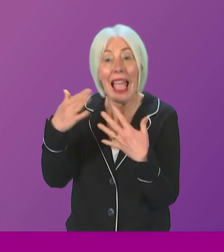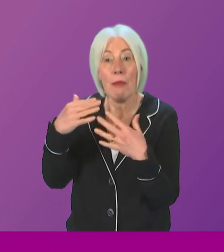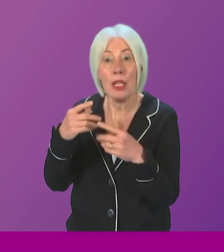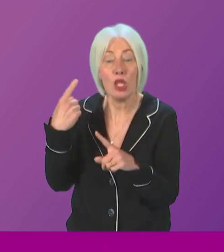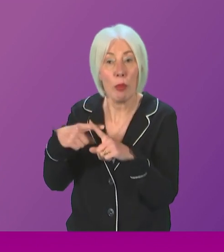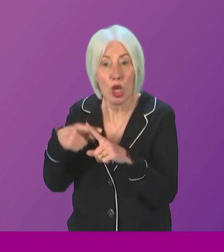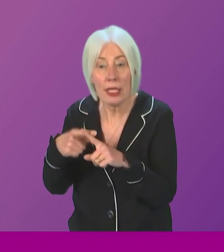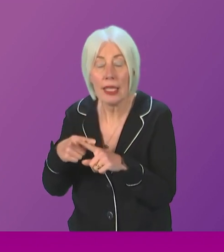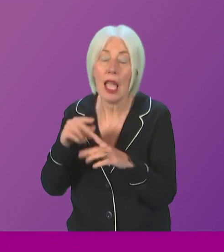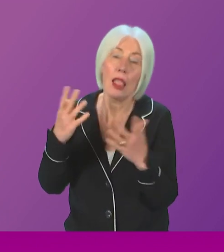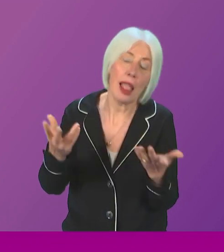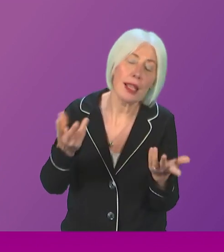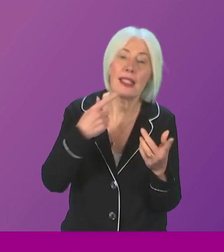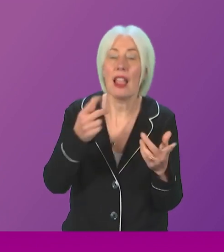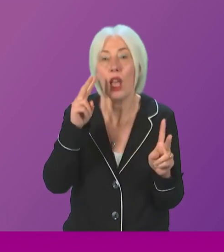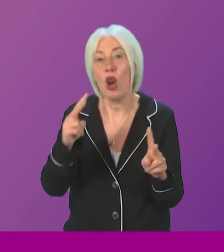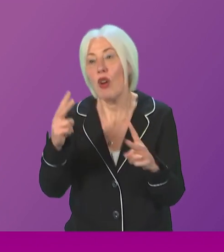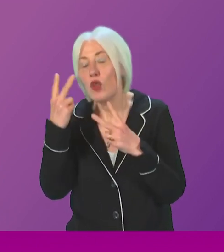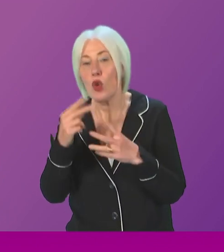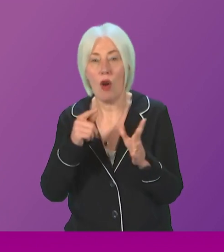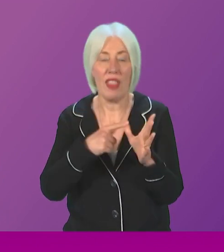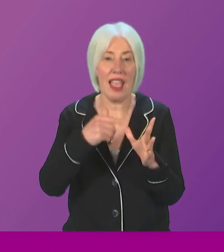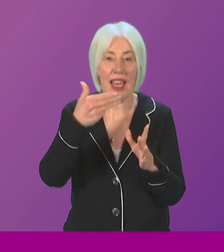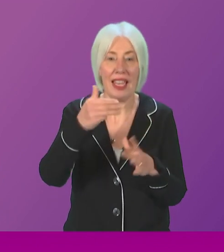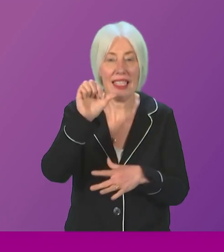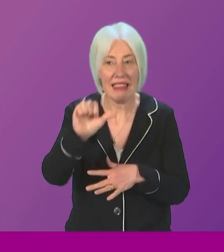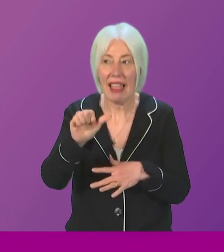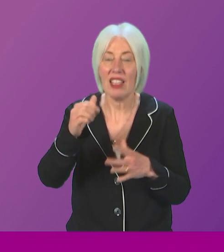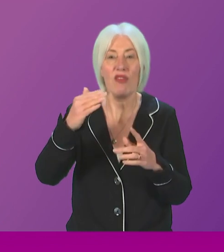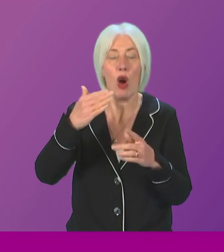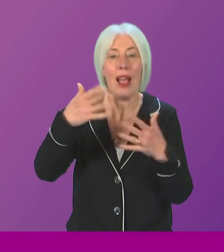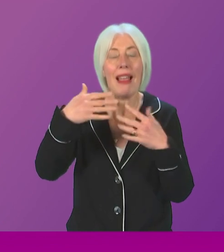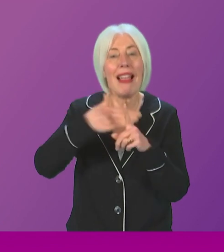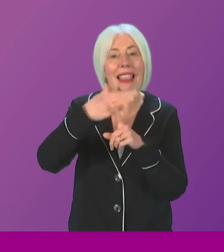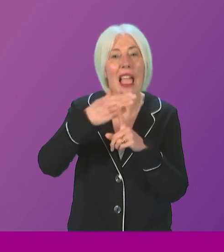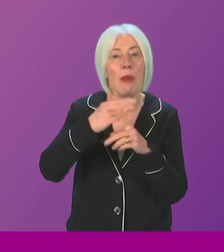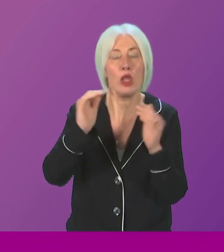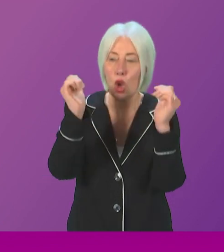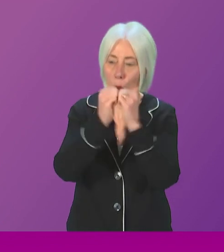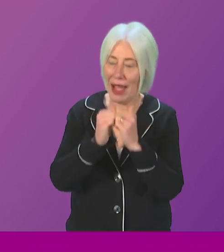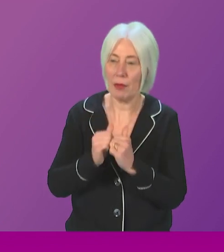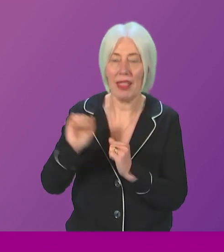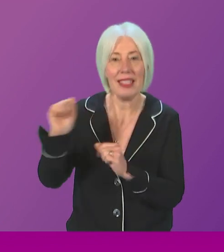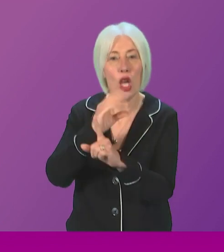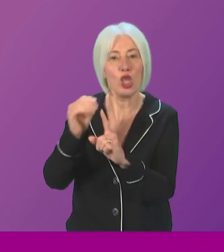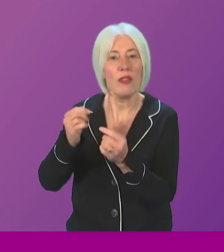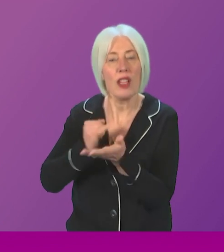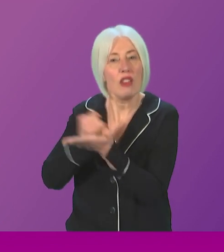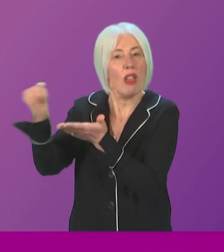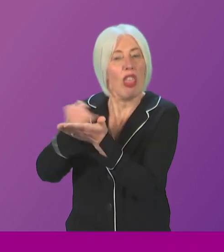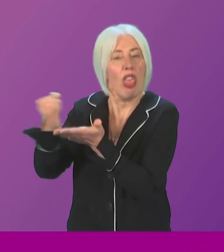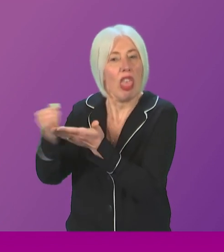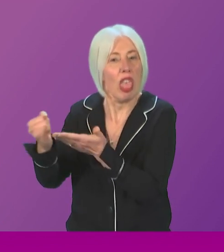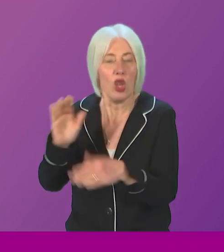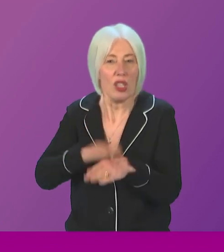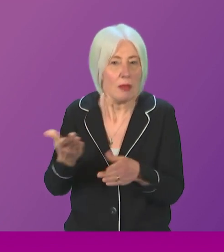including a review, for example, of sections of the A96 for climate compatibility, they oppose. So it doesn't matter what the Scottish Government